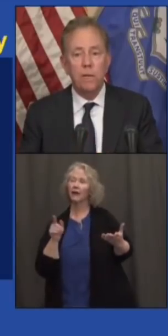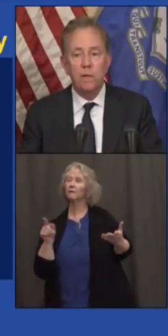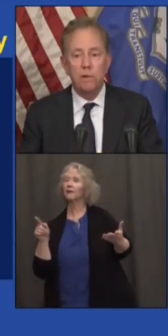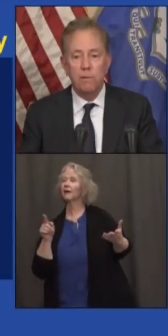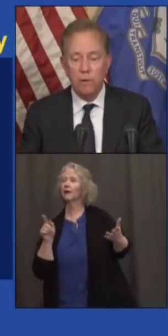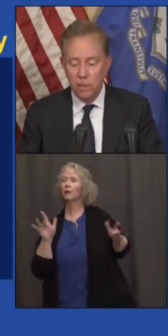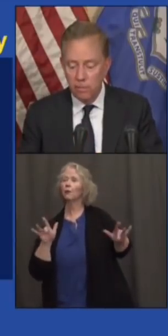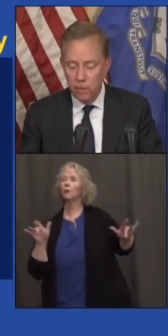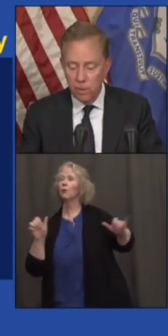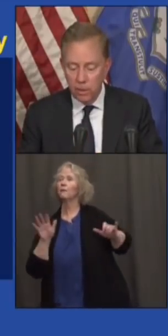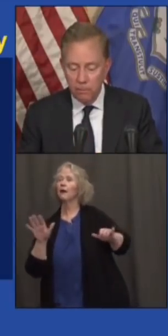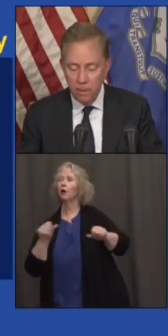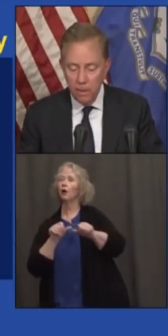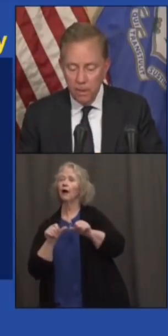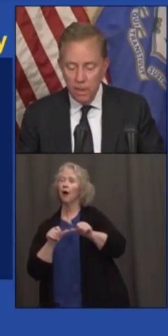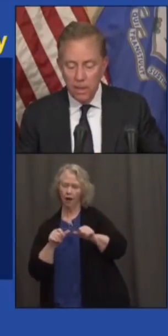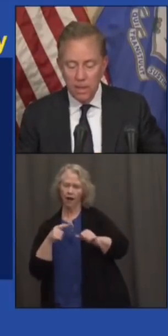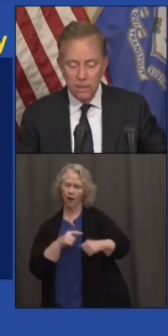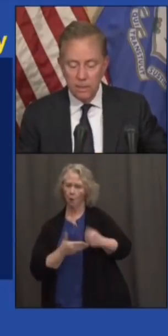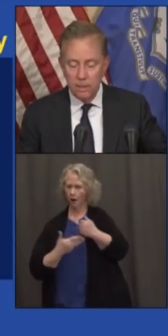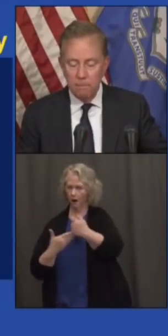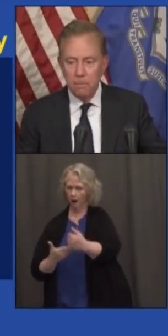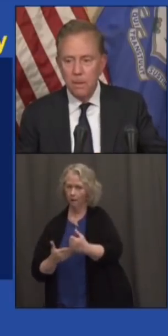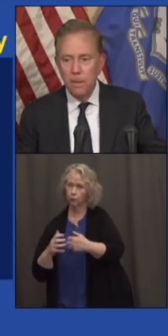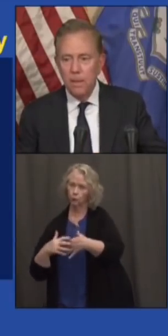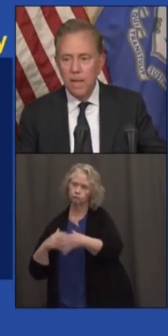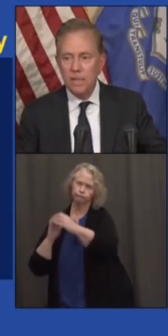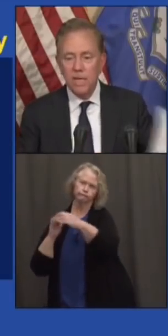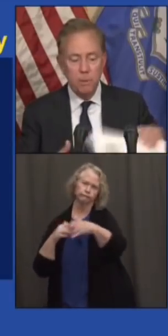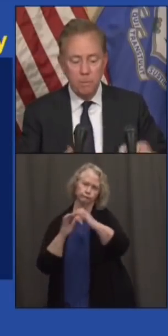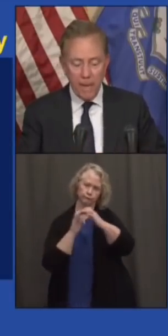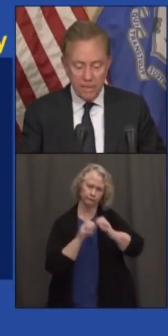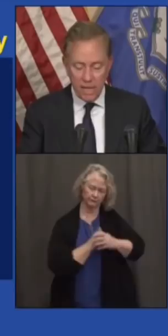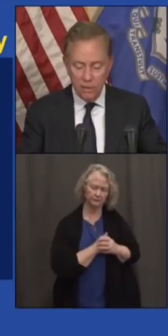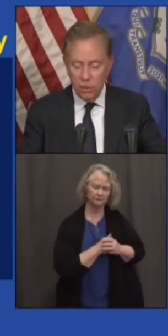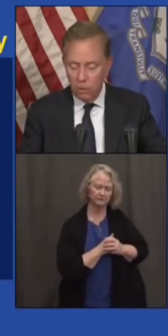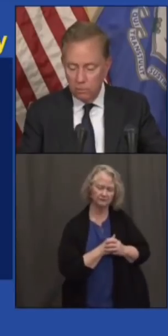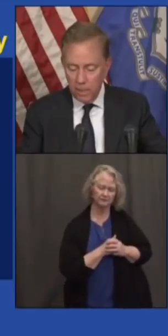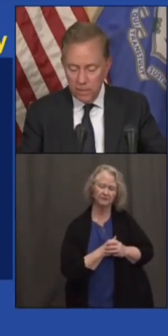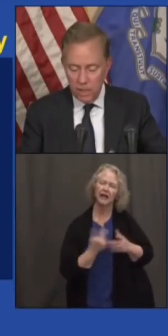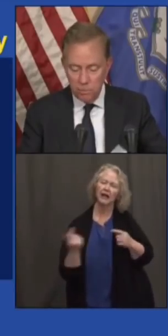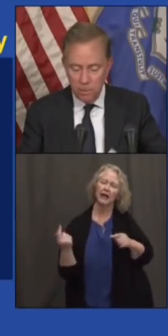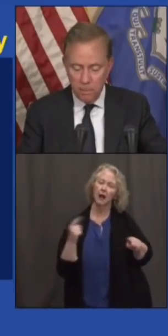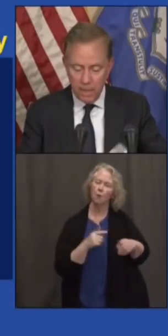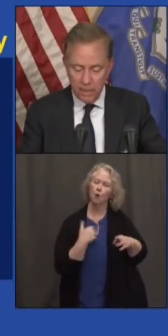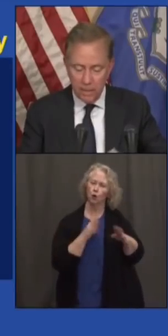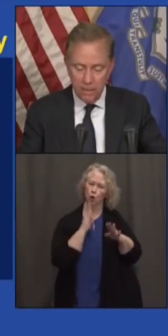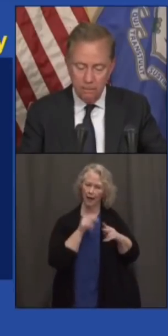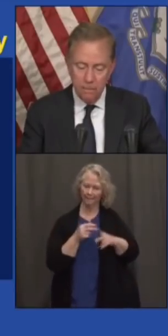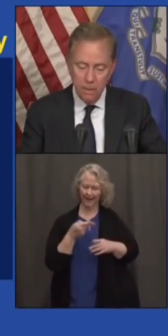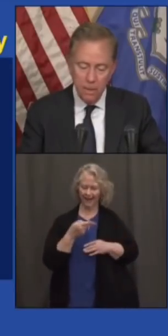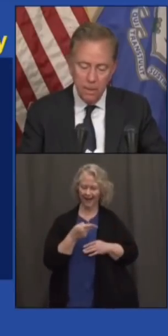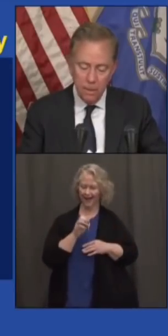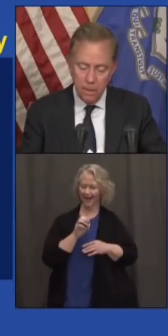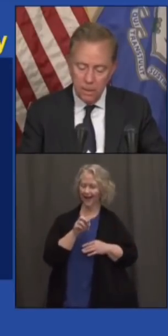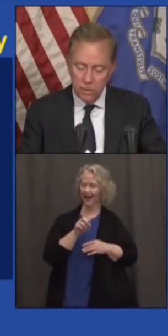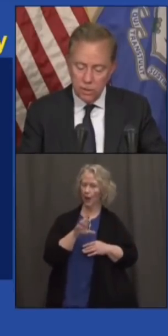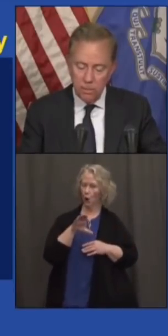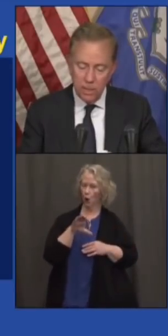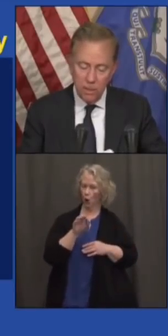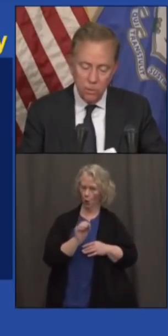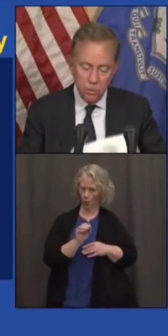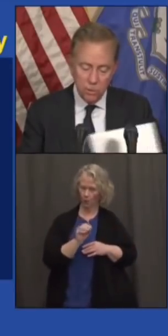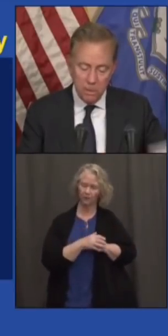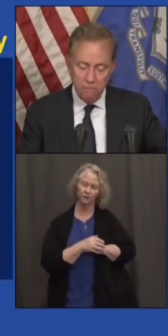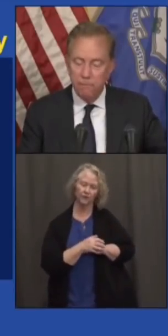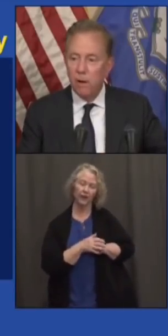need within your very community. And that takes me back to HeadCo. That takes me back to